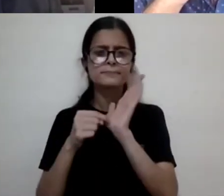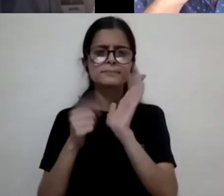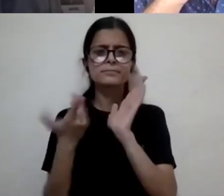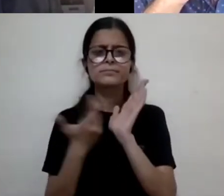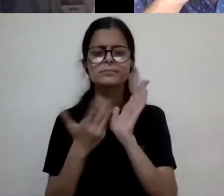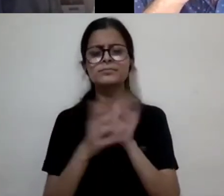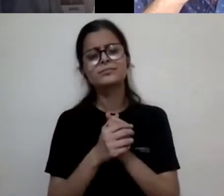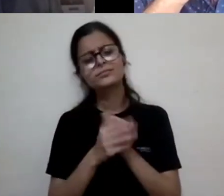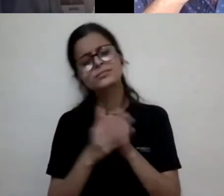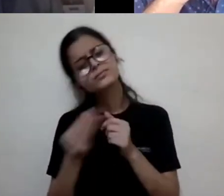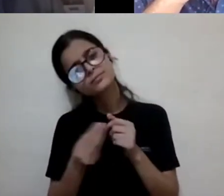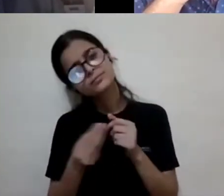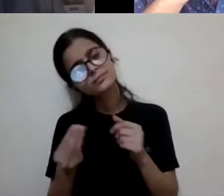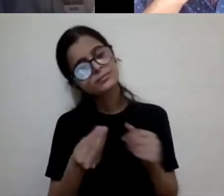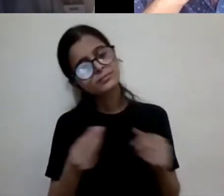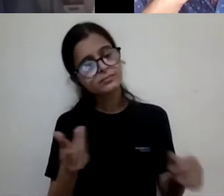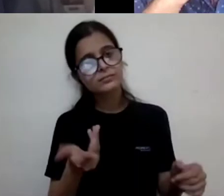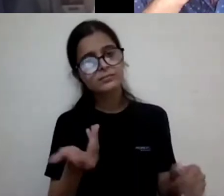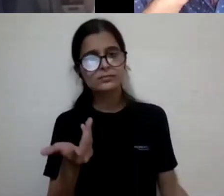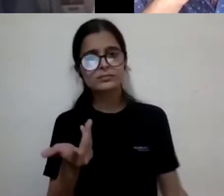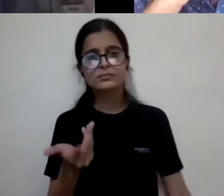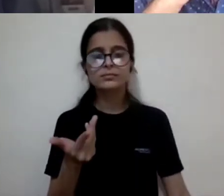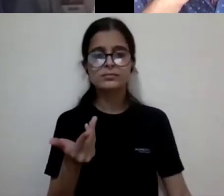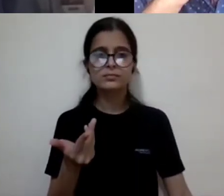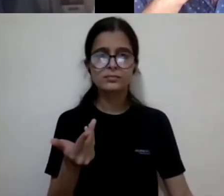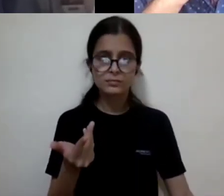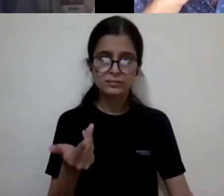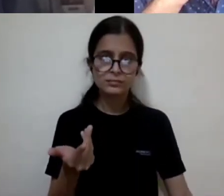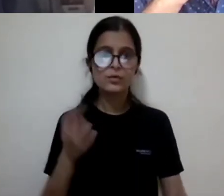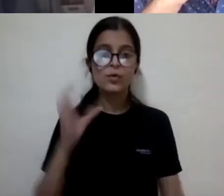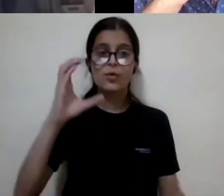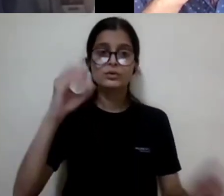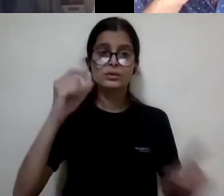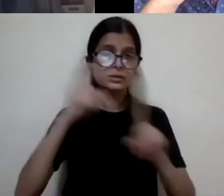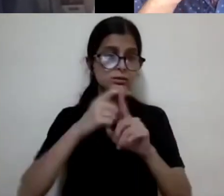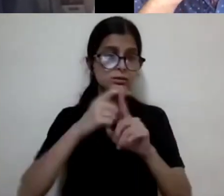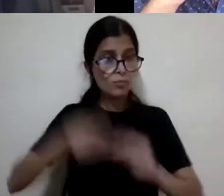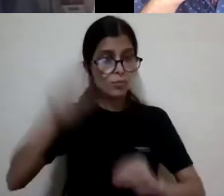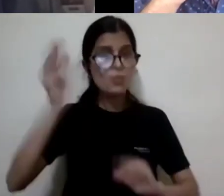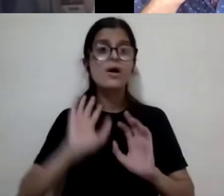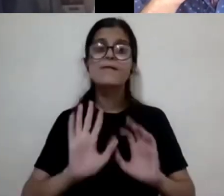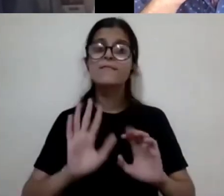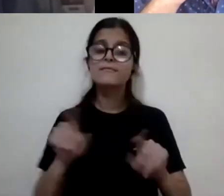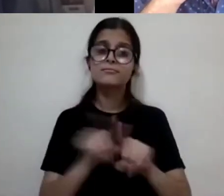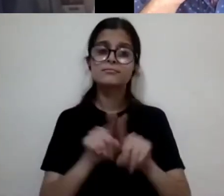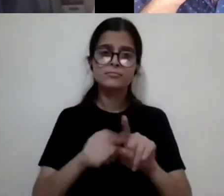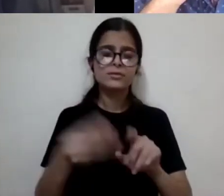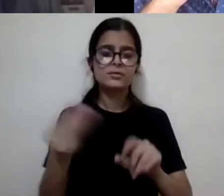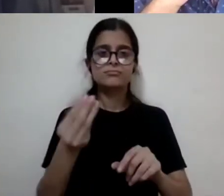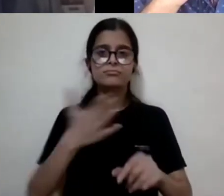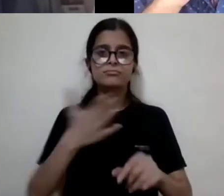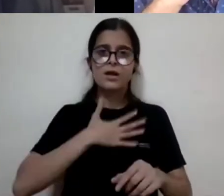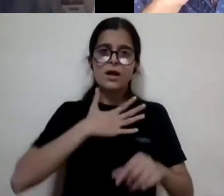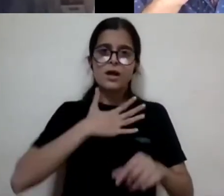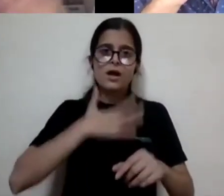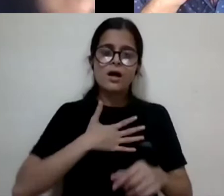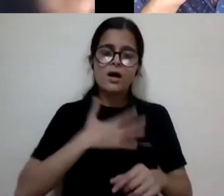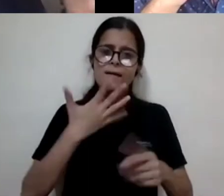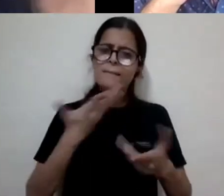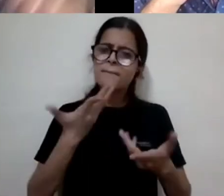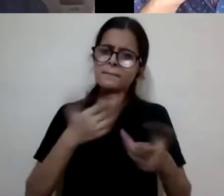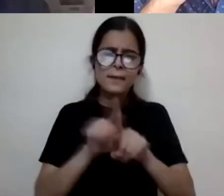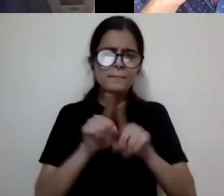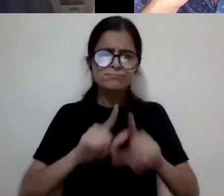uh, more had more OCD, um, because they were the ones that would survive pandemics, uh, as opposed to the